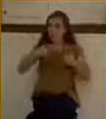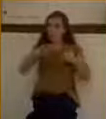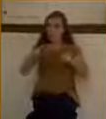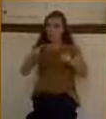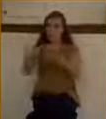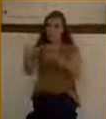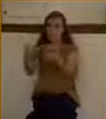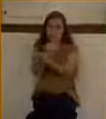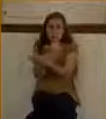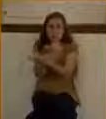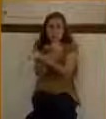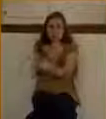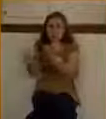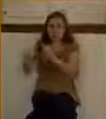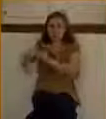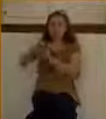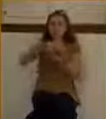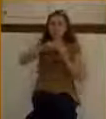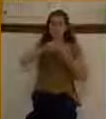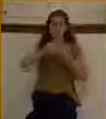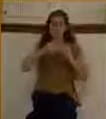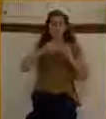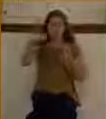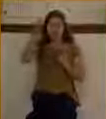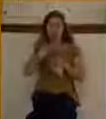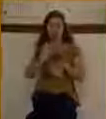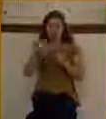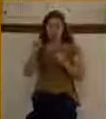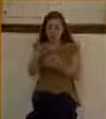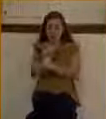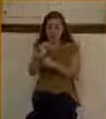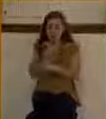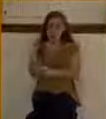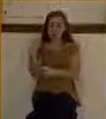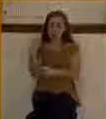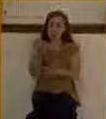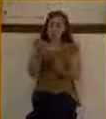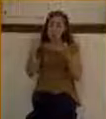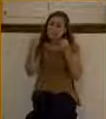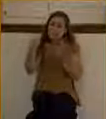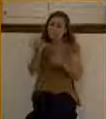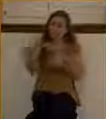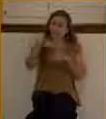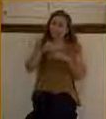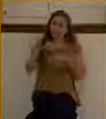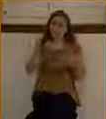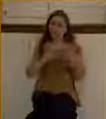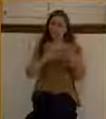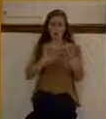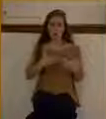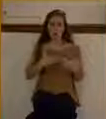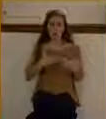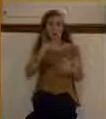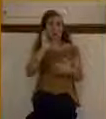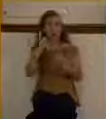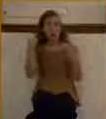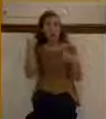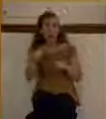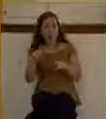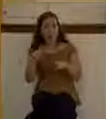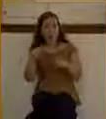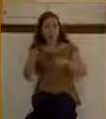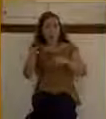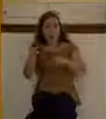to have God work mightily in your heart? There's going to come a day when that day is over. Right now, Jesus